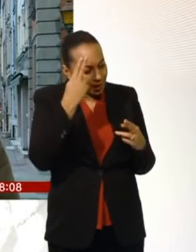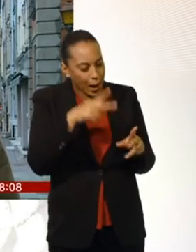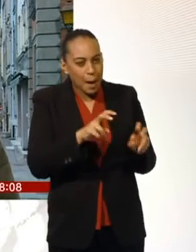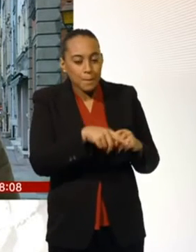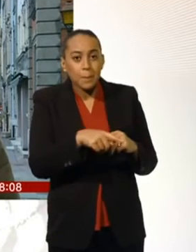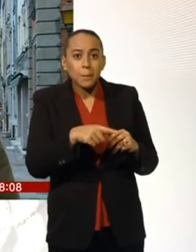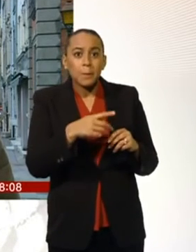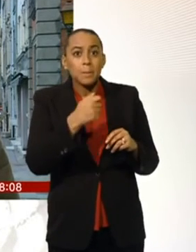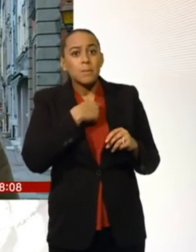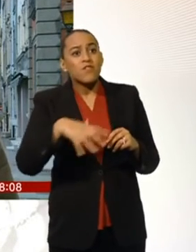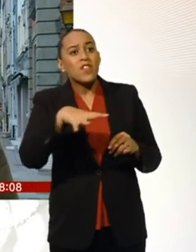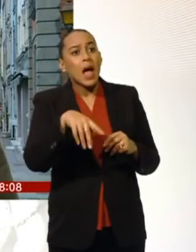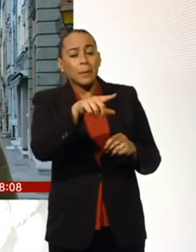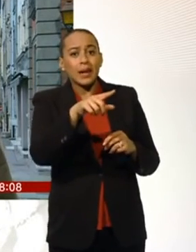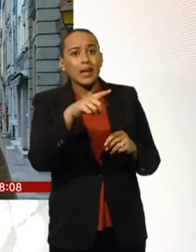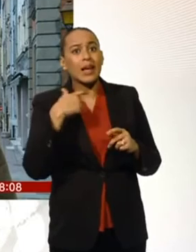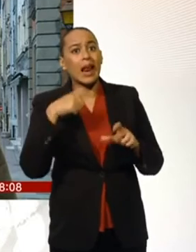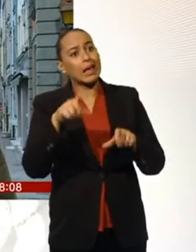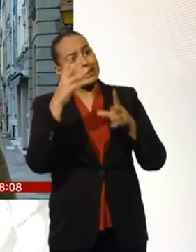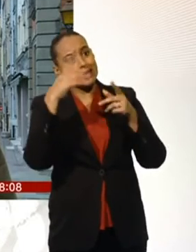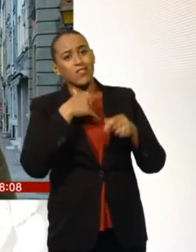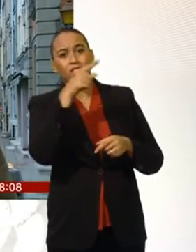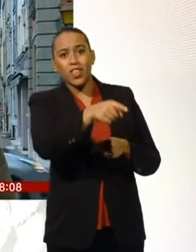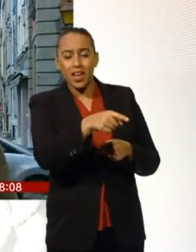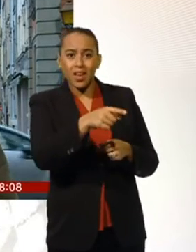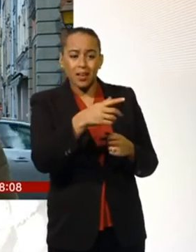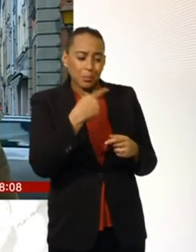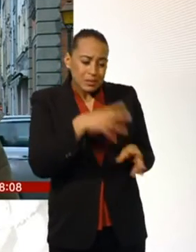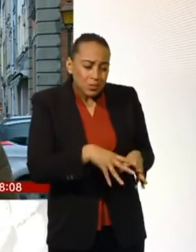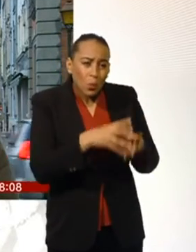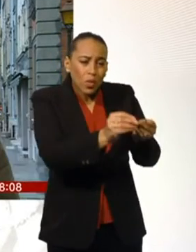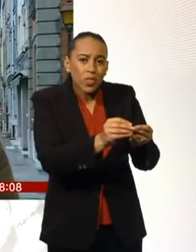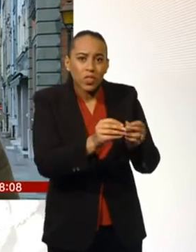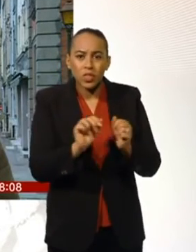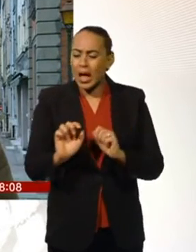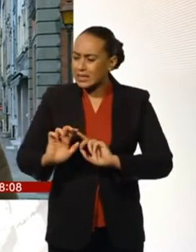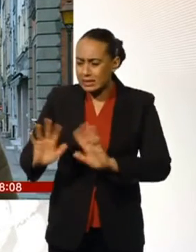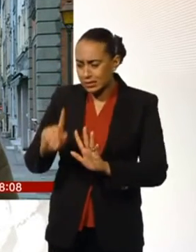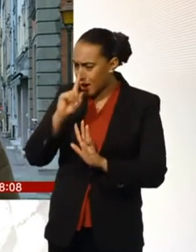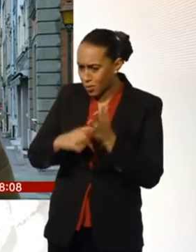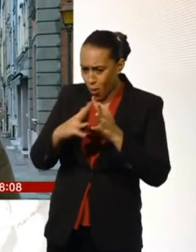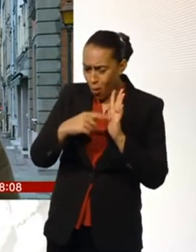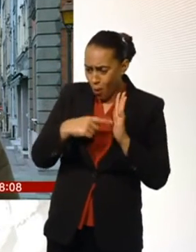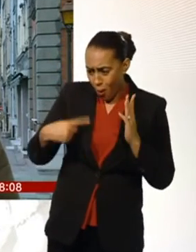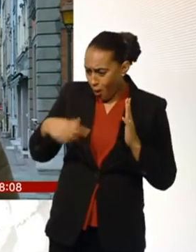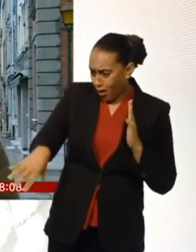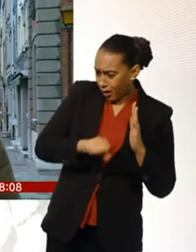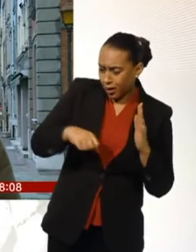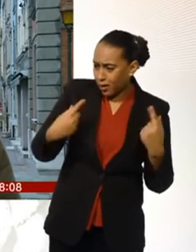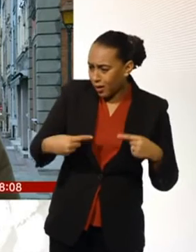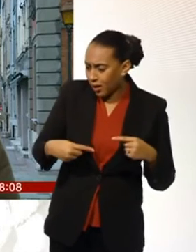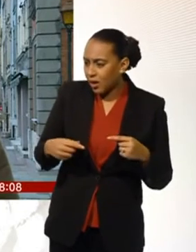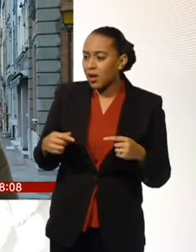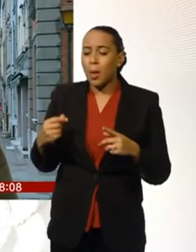in Leeds, where they were there perfectly legally. Rob Lorry resisted and resisted because he knew it was against the law, but finally, he said, cracked one night